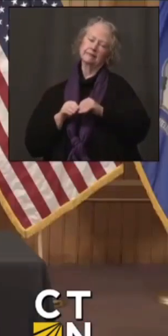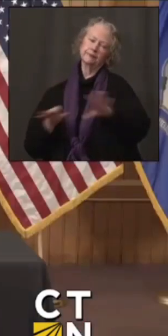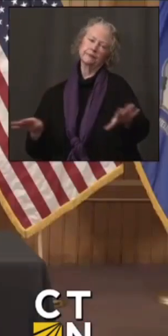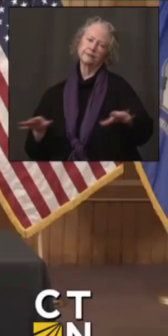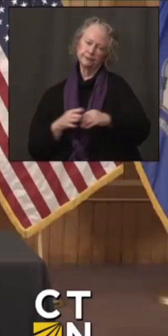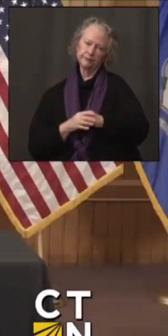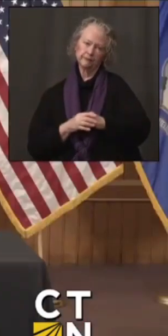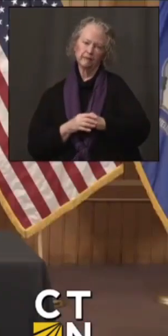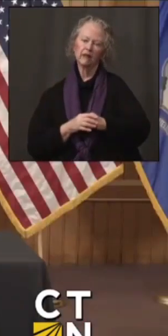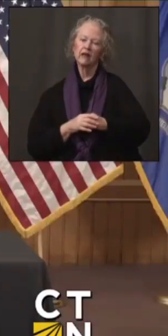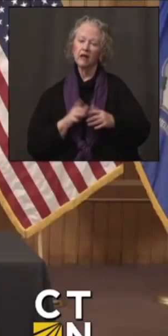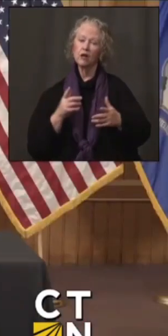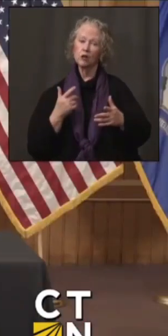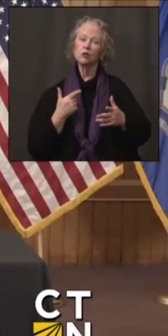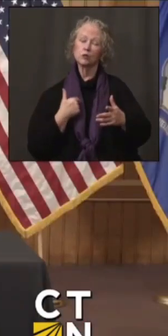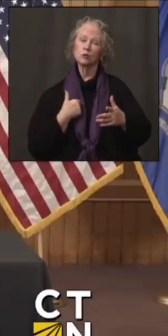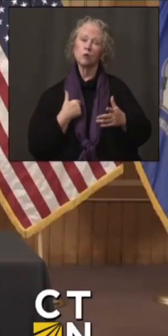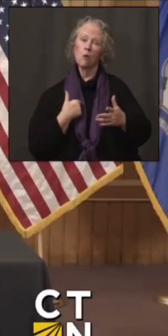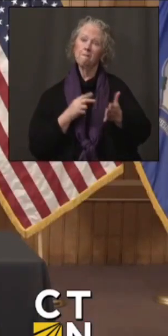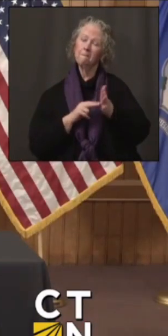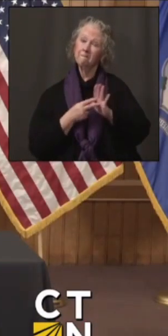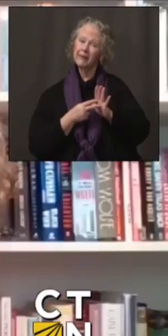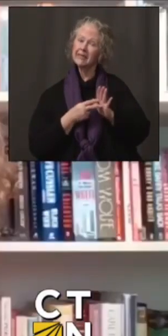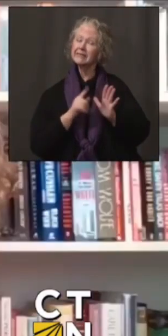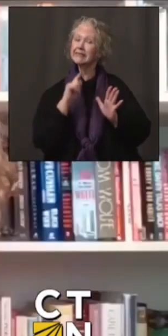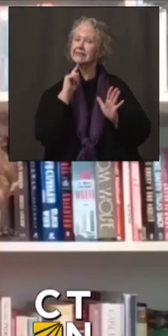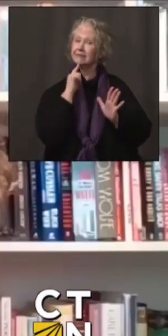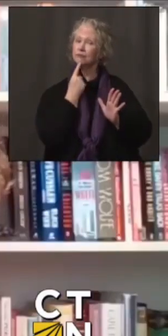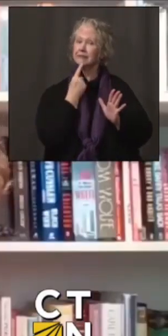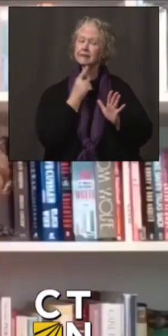isolation and quarantine recommendations very seriously.